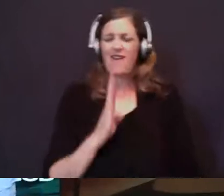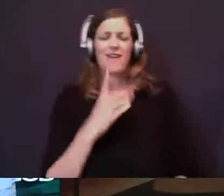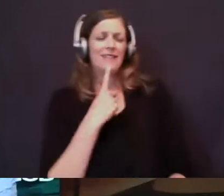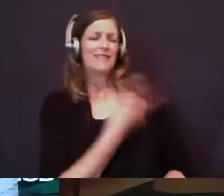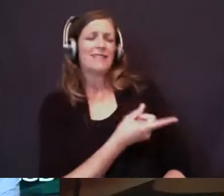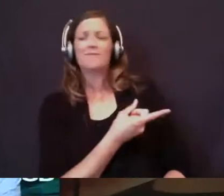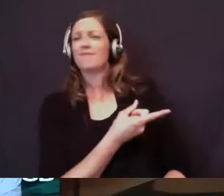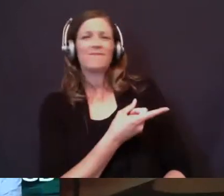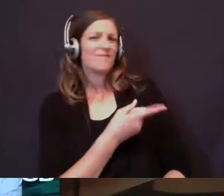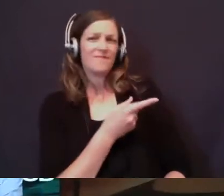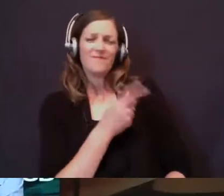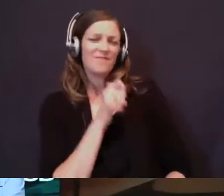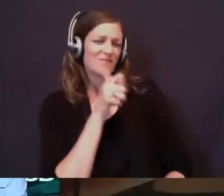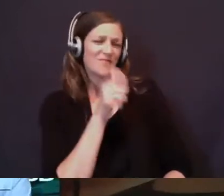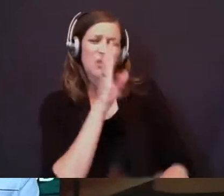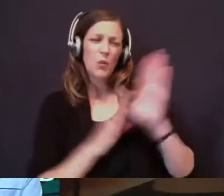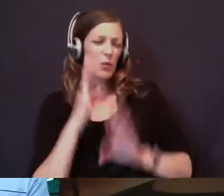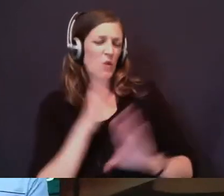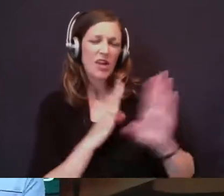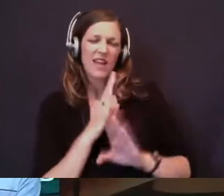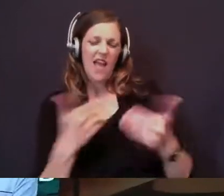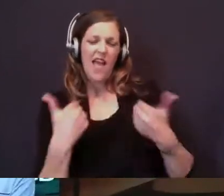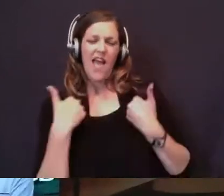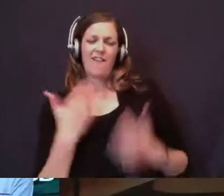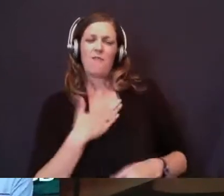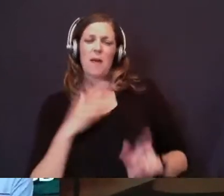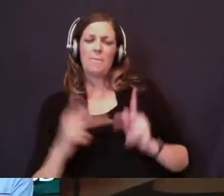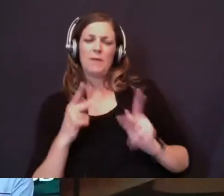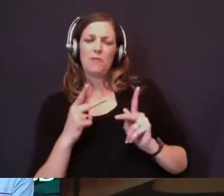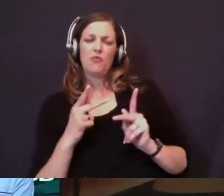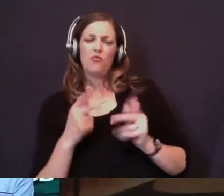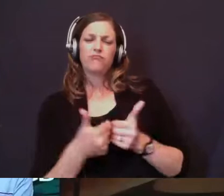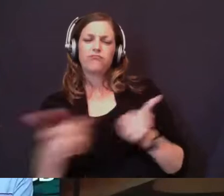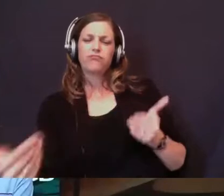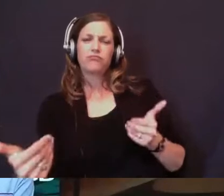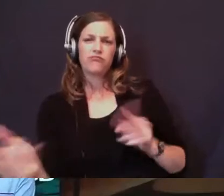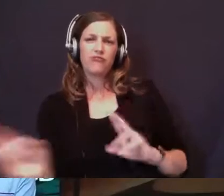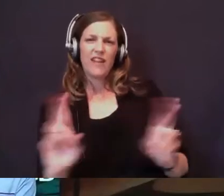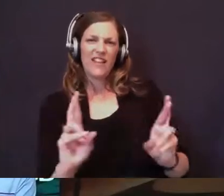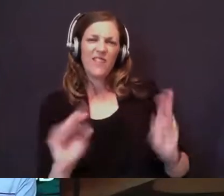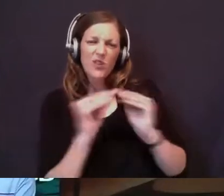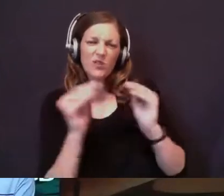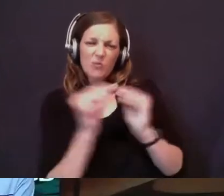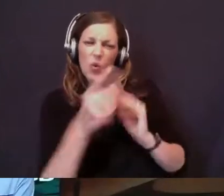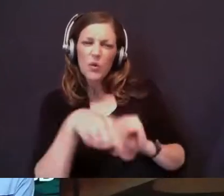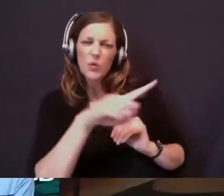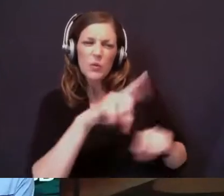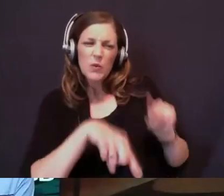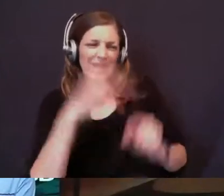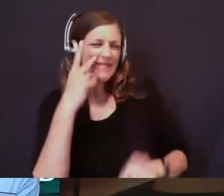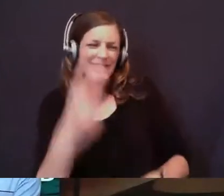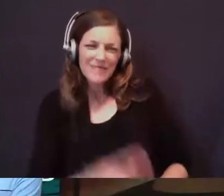don't worry. I have my people set apart. There's more that you can't see.